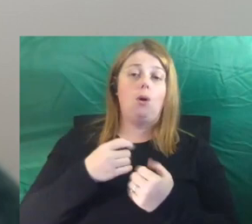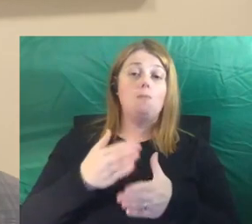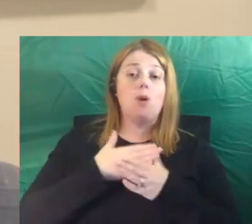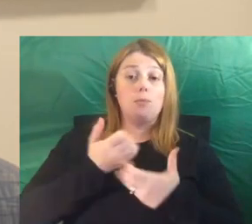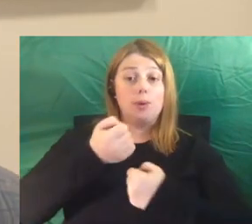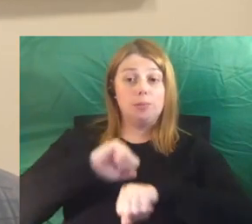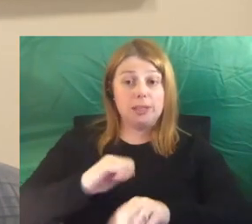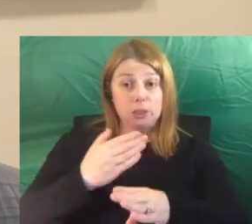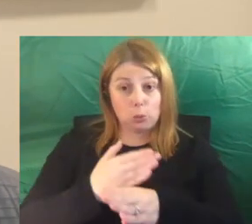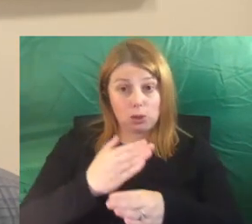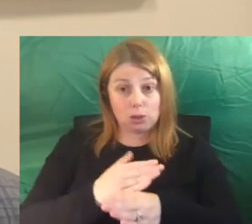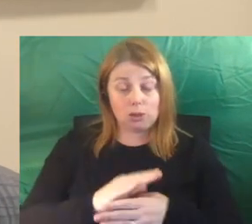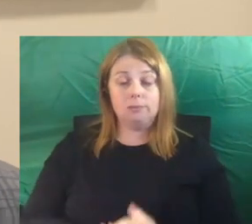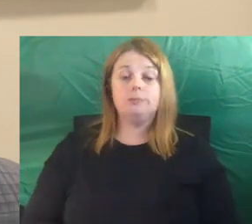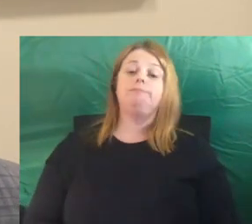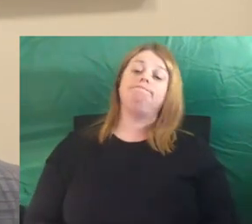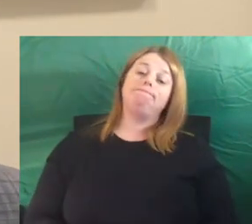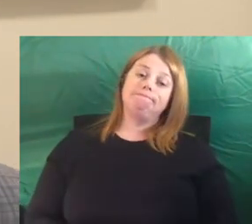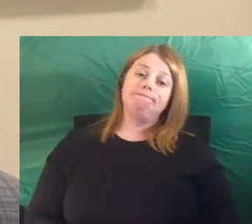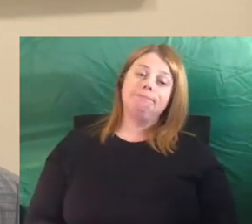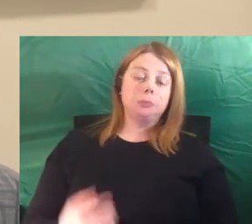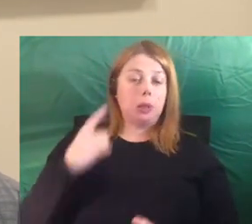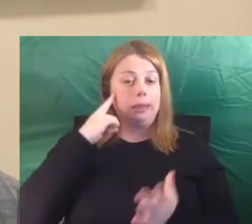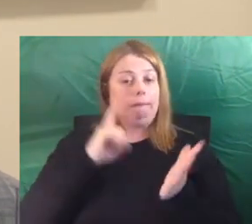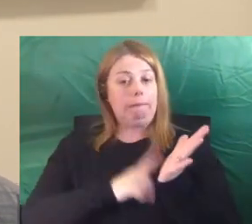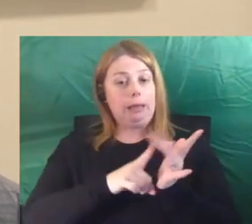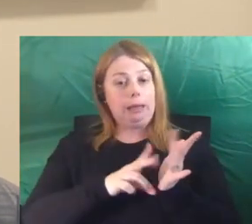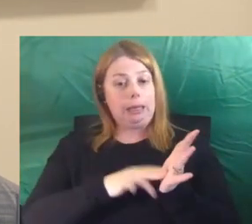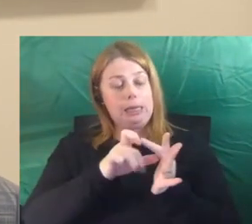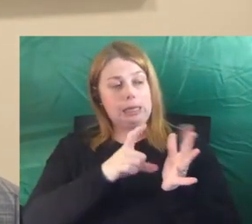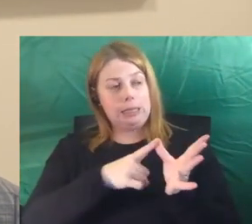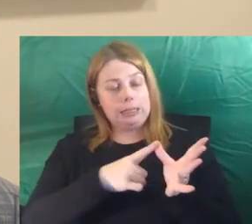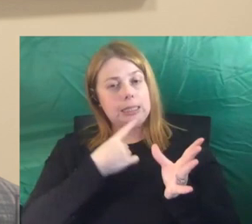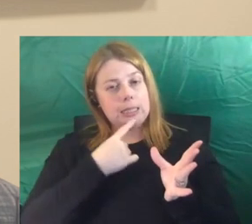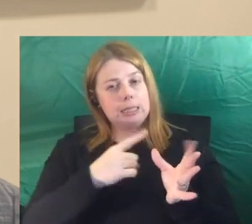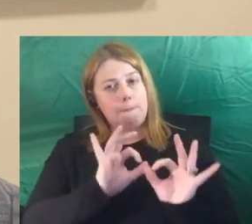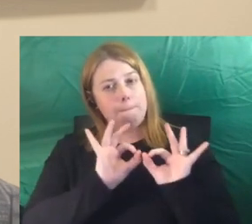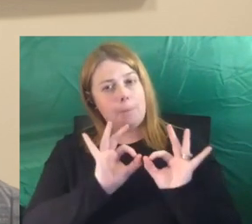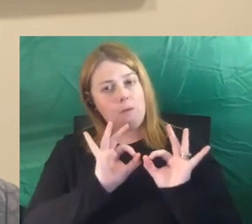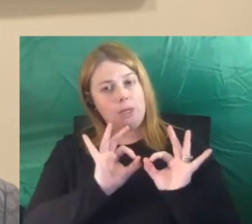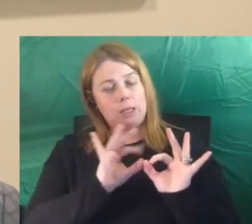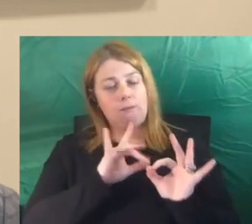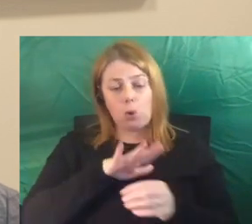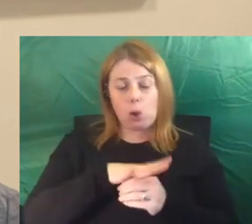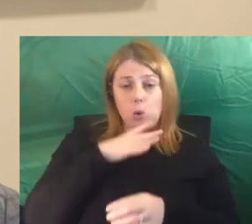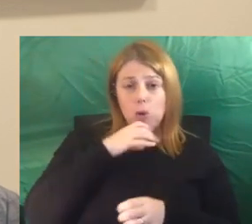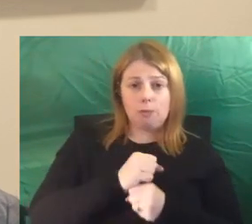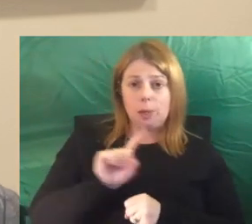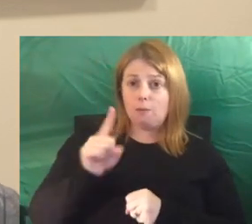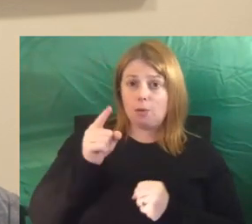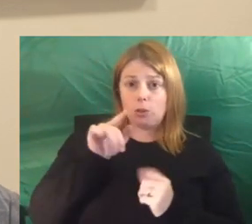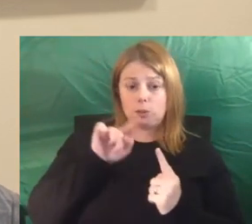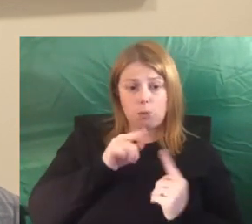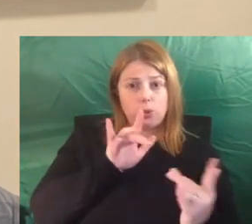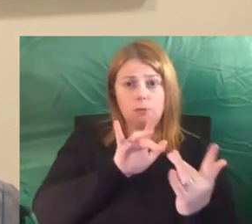So I think Councillor Linda Scott highlighted this perfectly in terms of local government being the first point of contact between